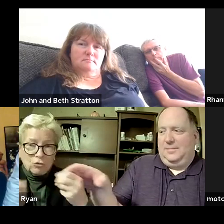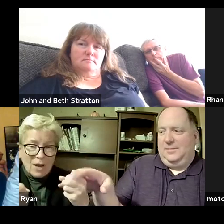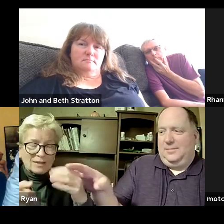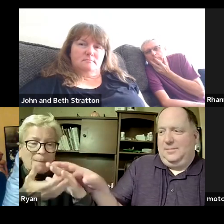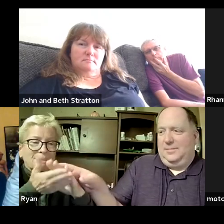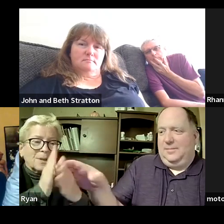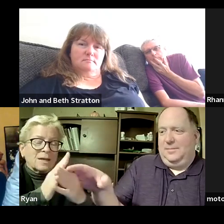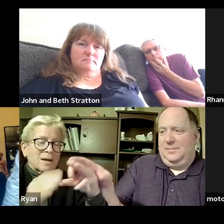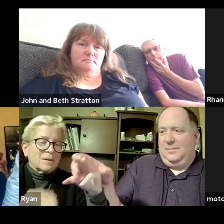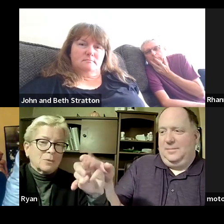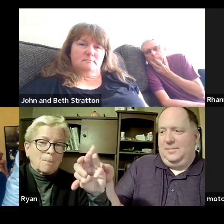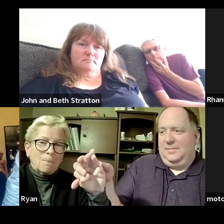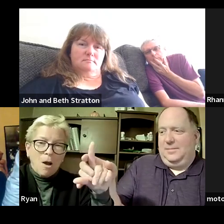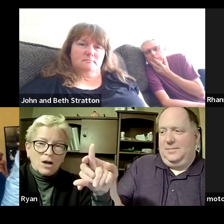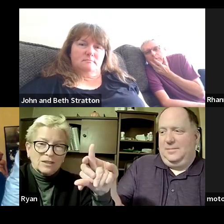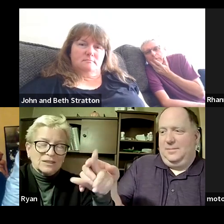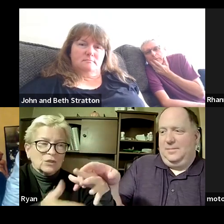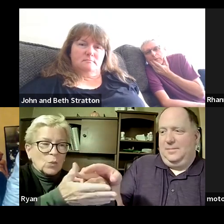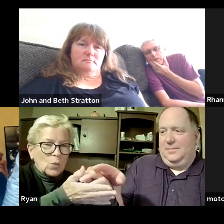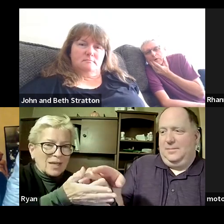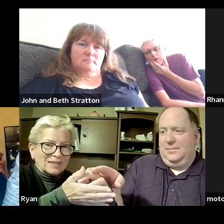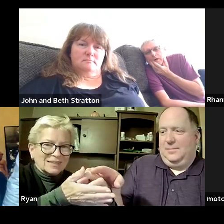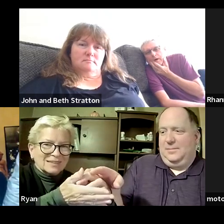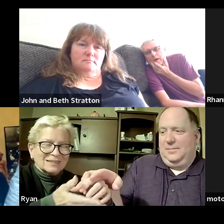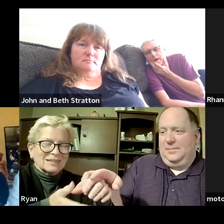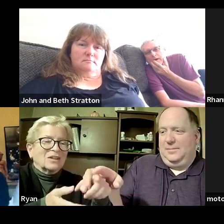your strengths are ryan's weaknesses